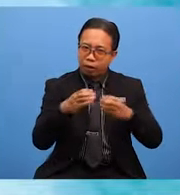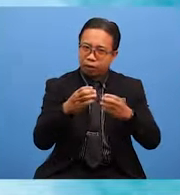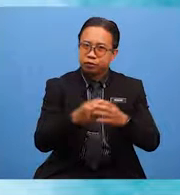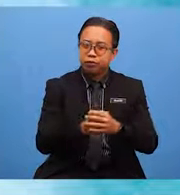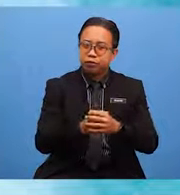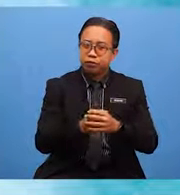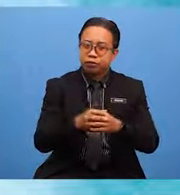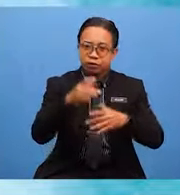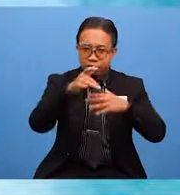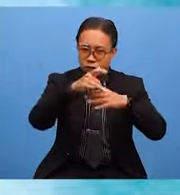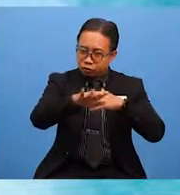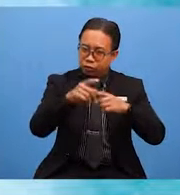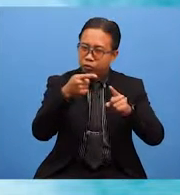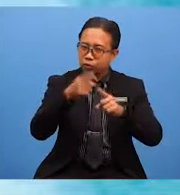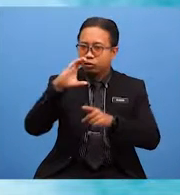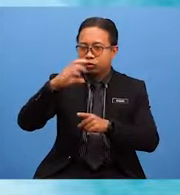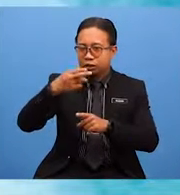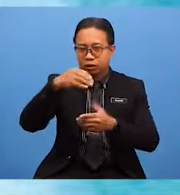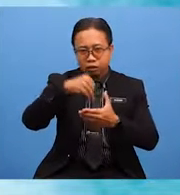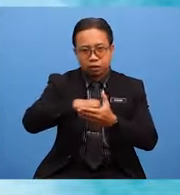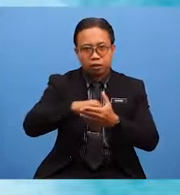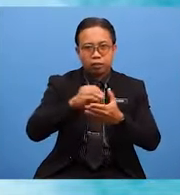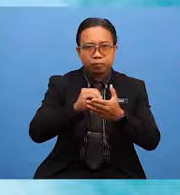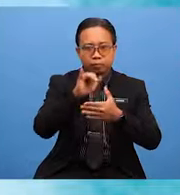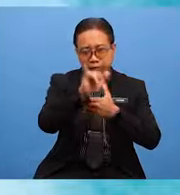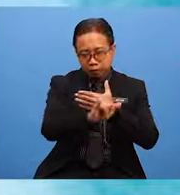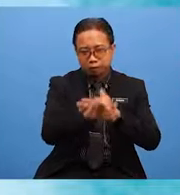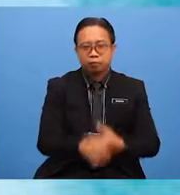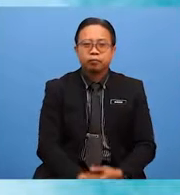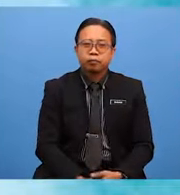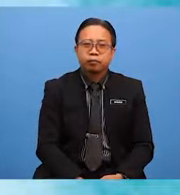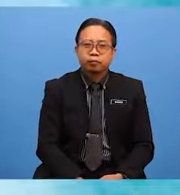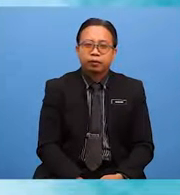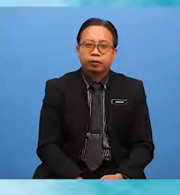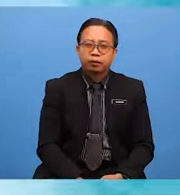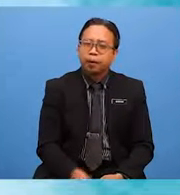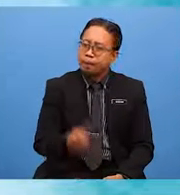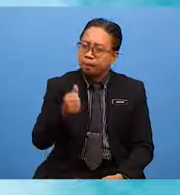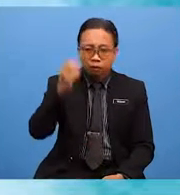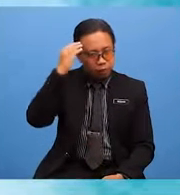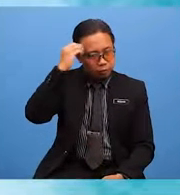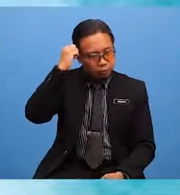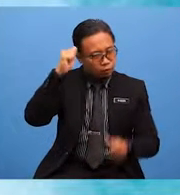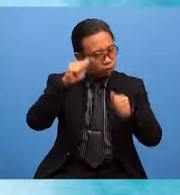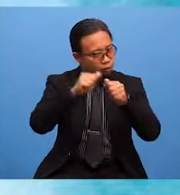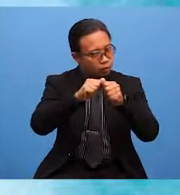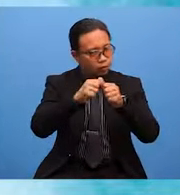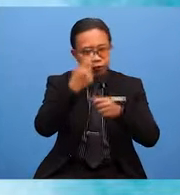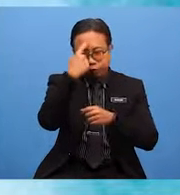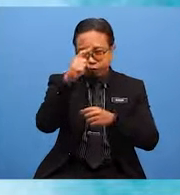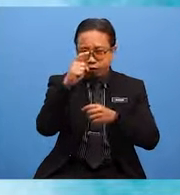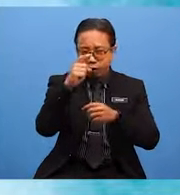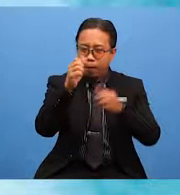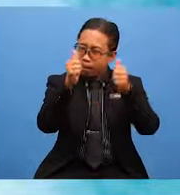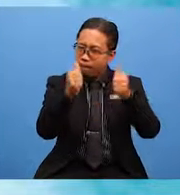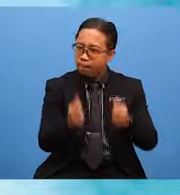trip to Cameron Highlands in May. It was a memorable trip for the members as it was